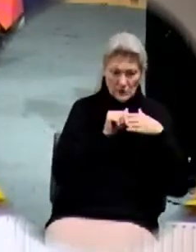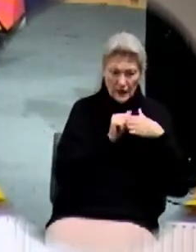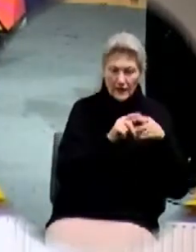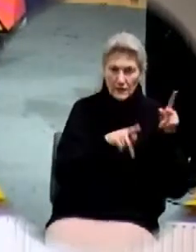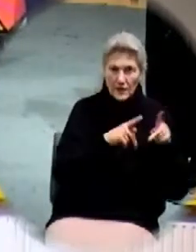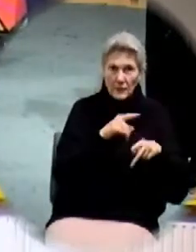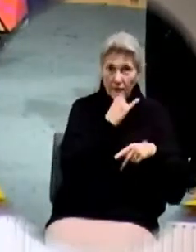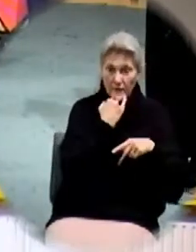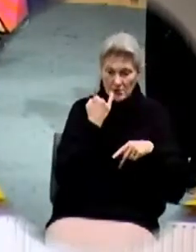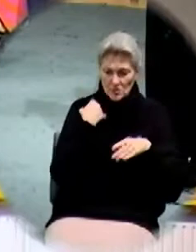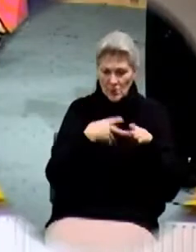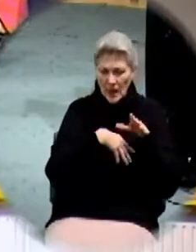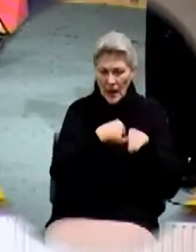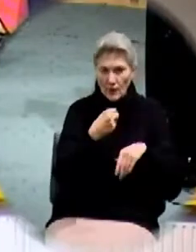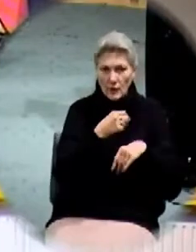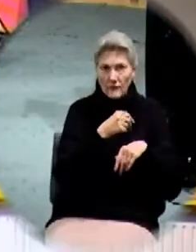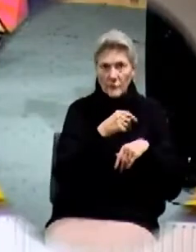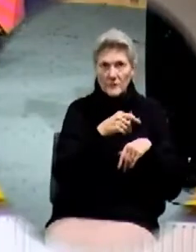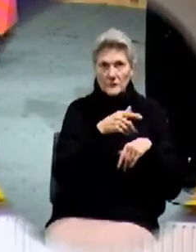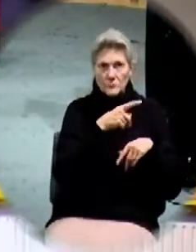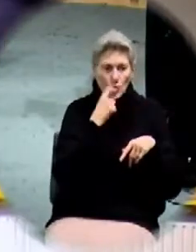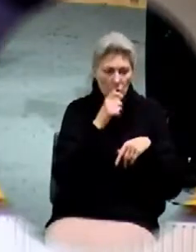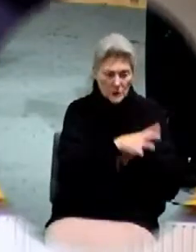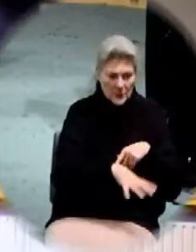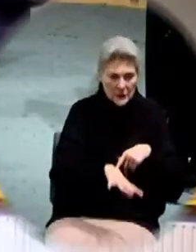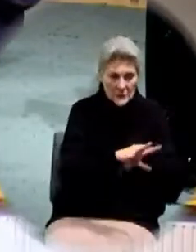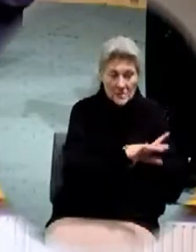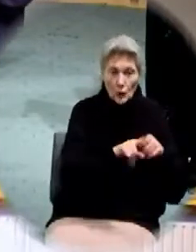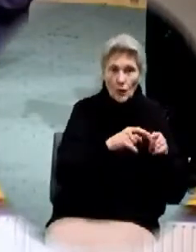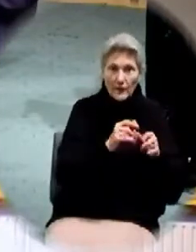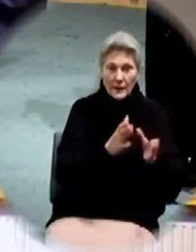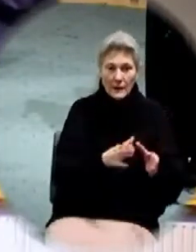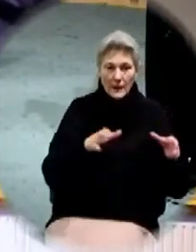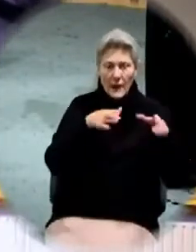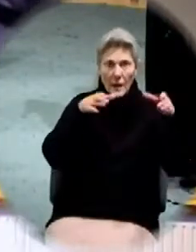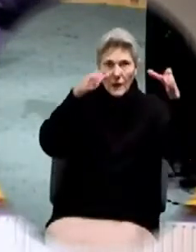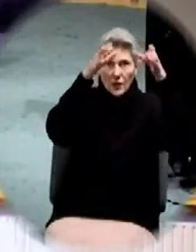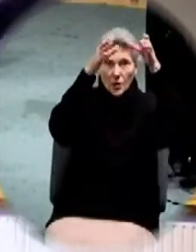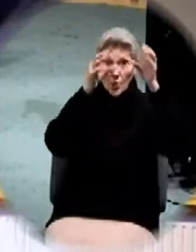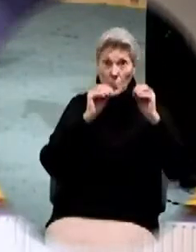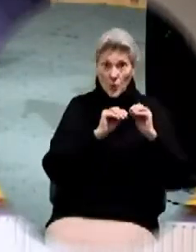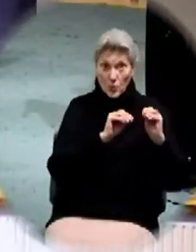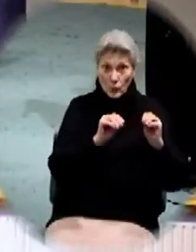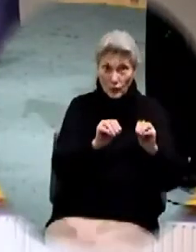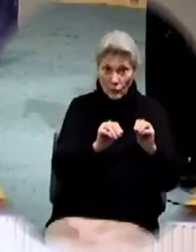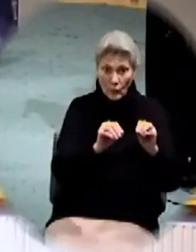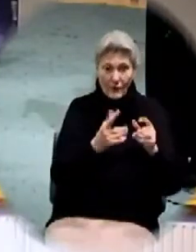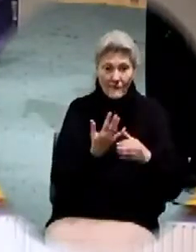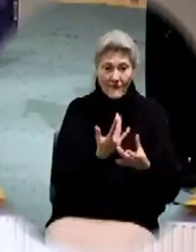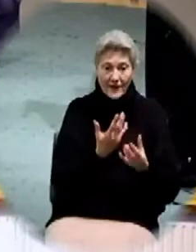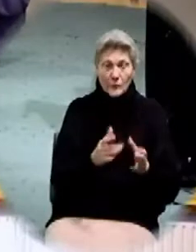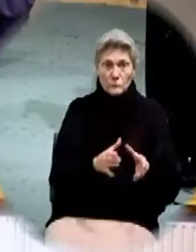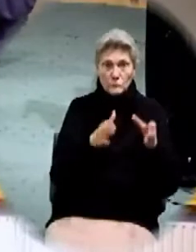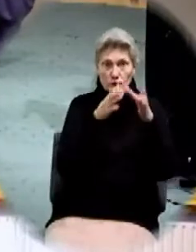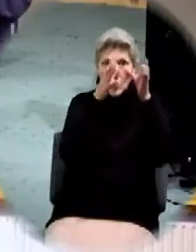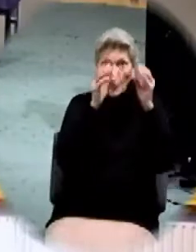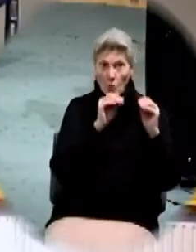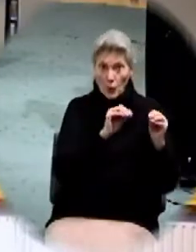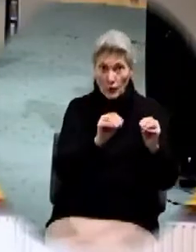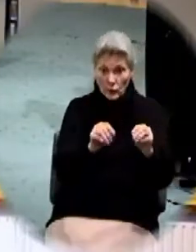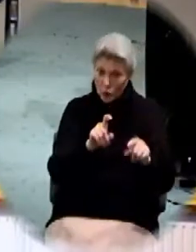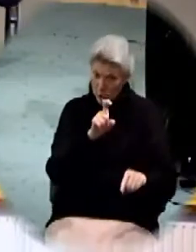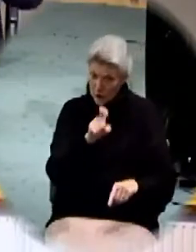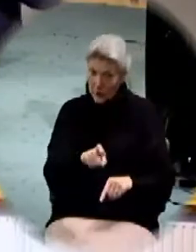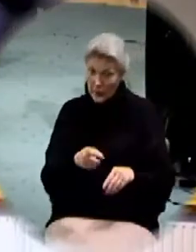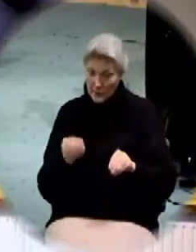because God wasn't stopping when he started moving brother he was moving and if